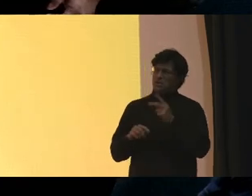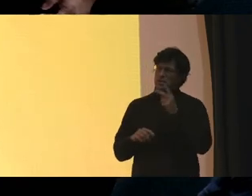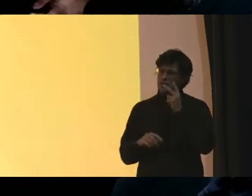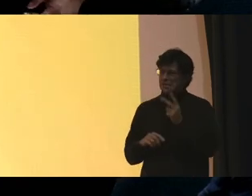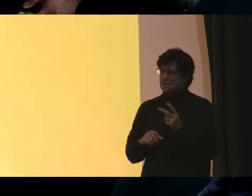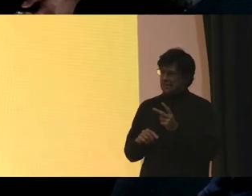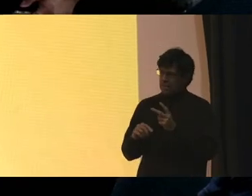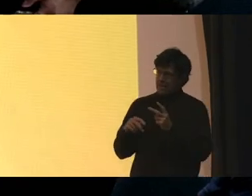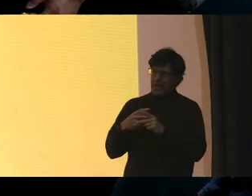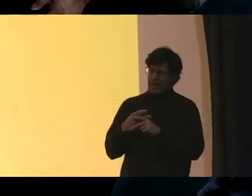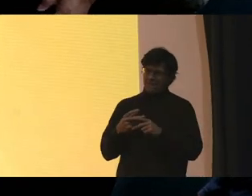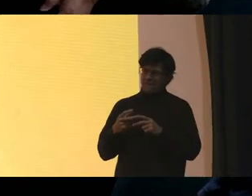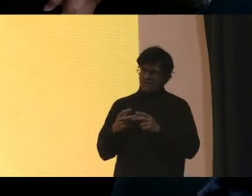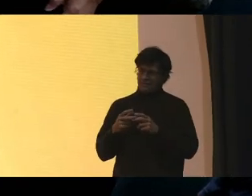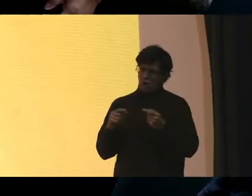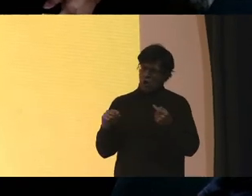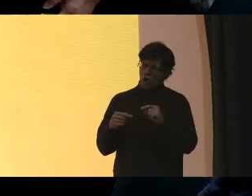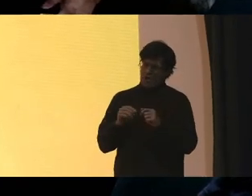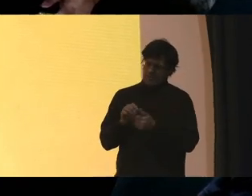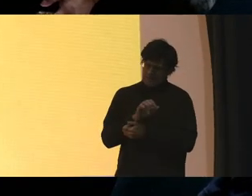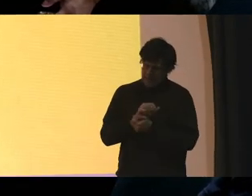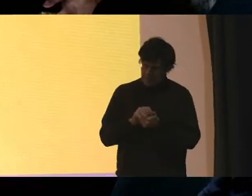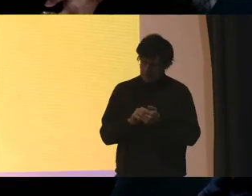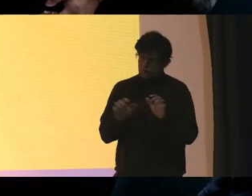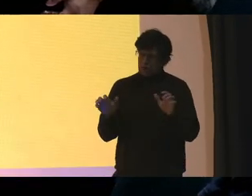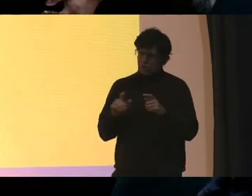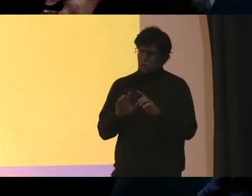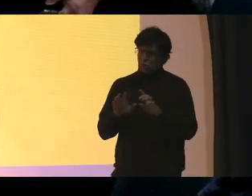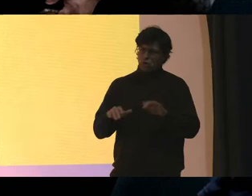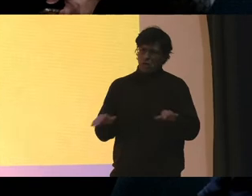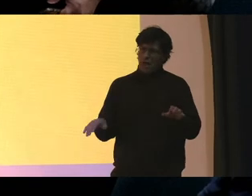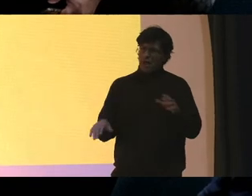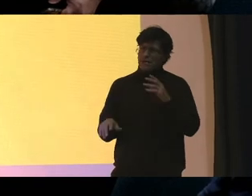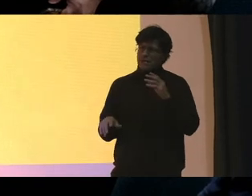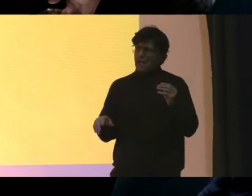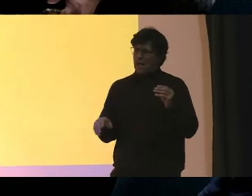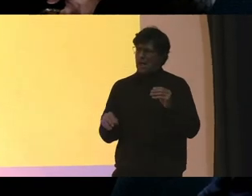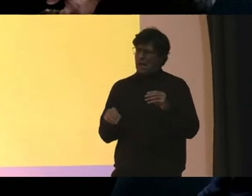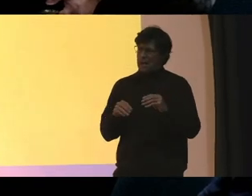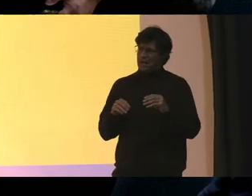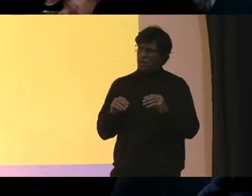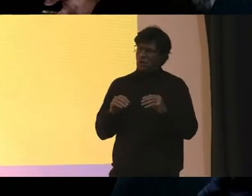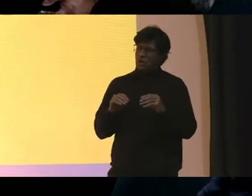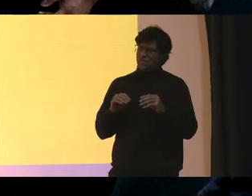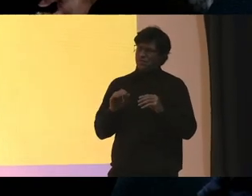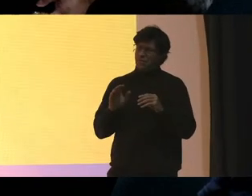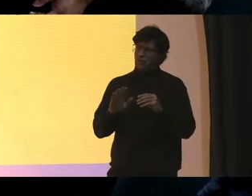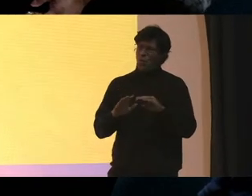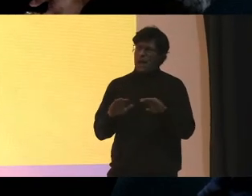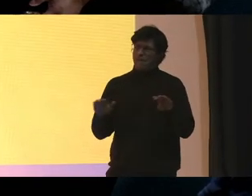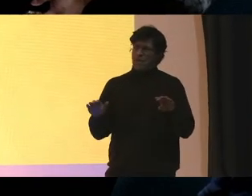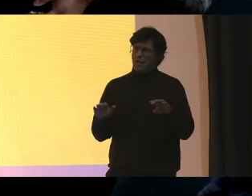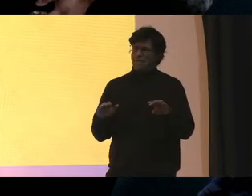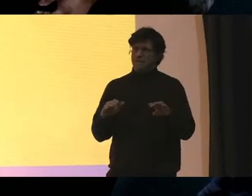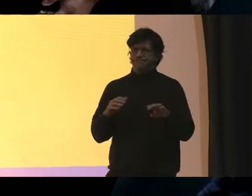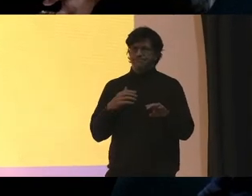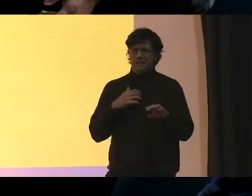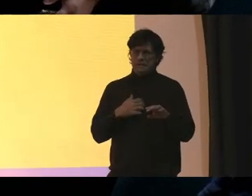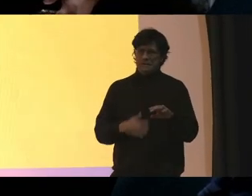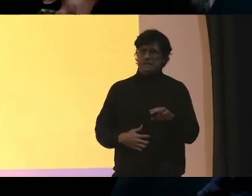and the kind of damage that it does to your child And her level of desire